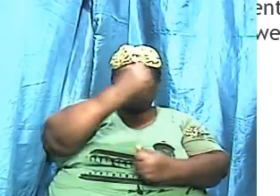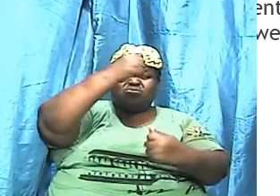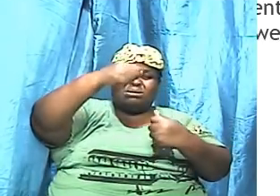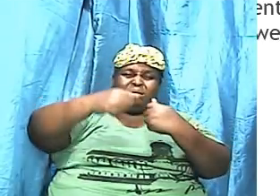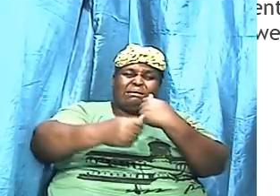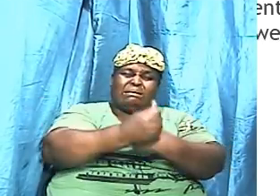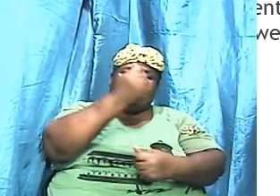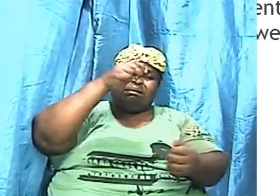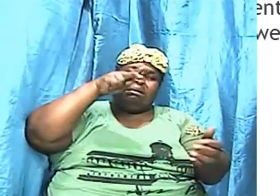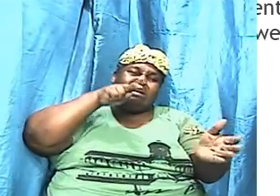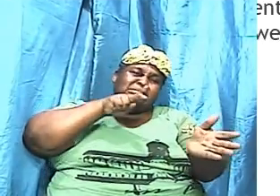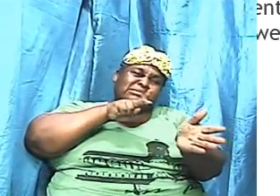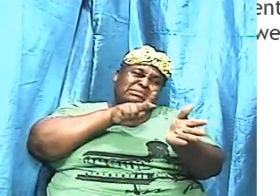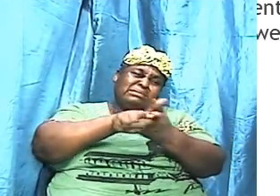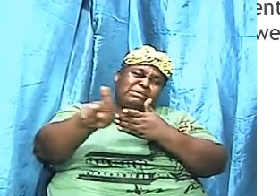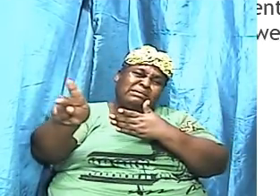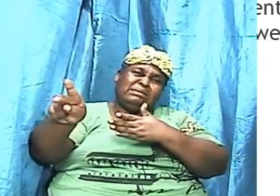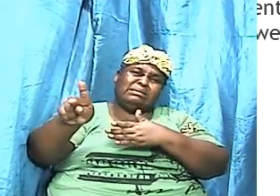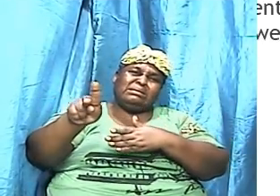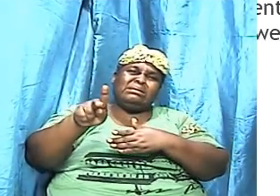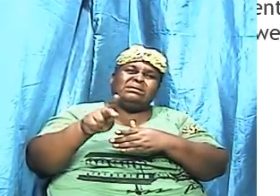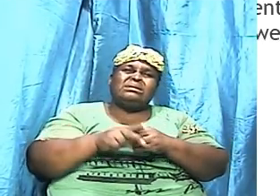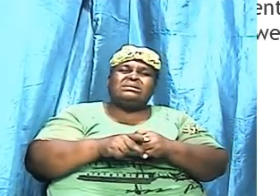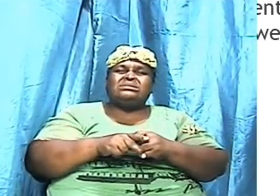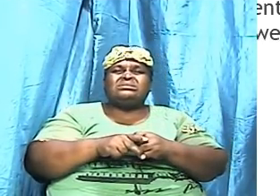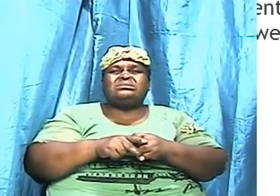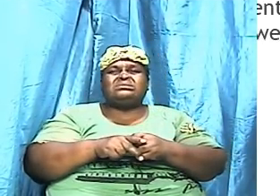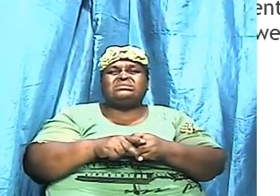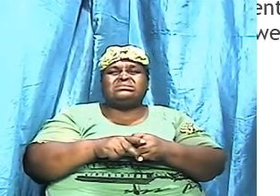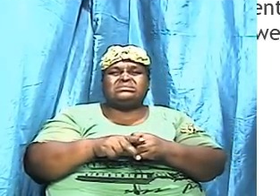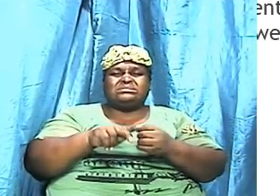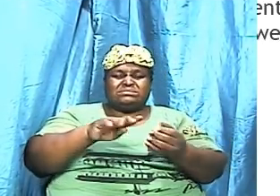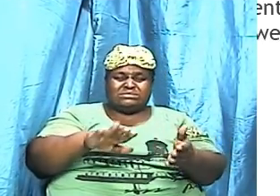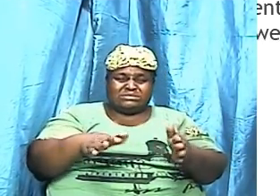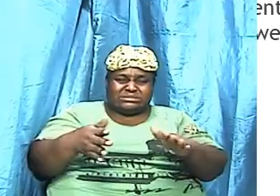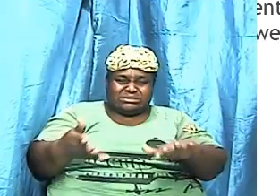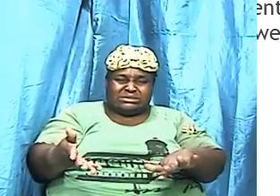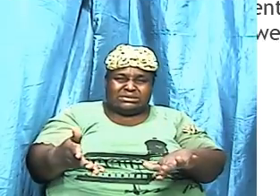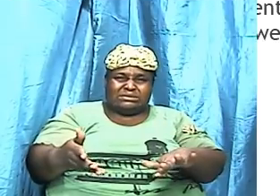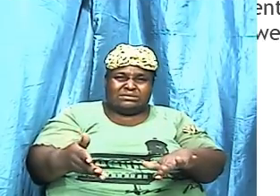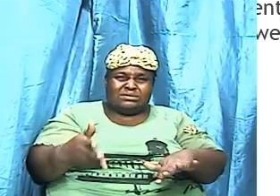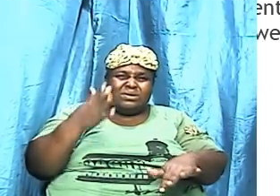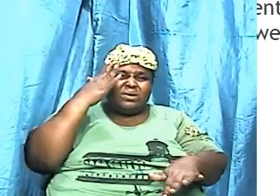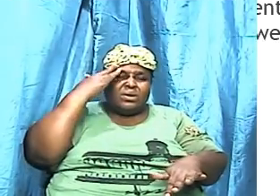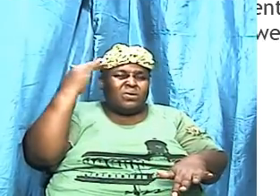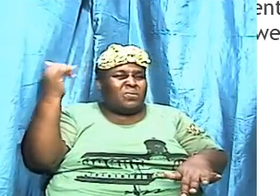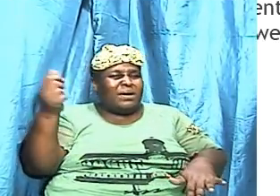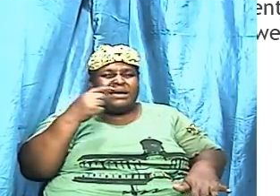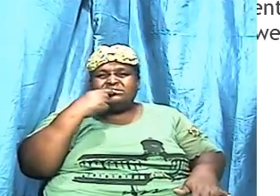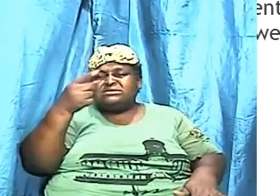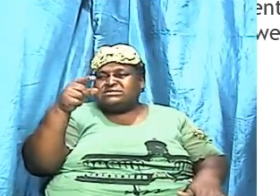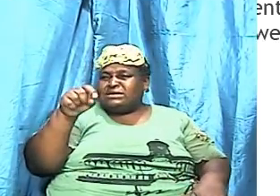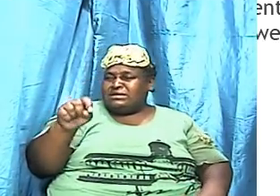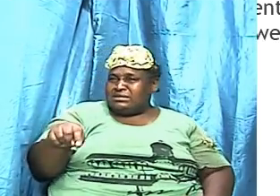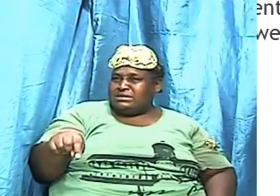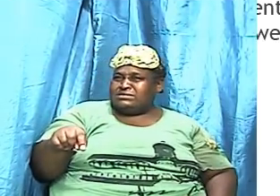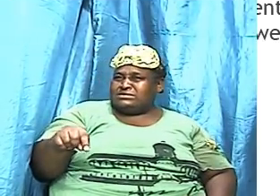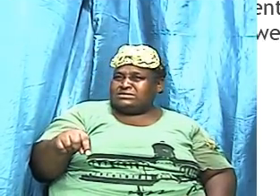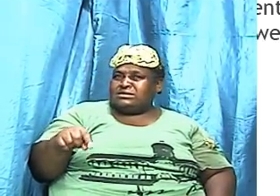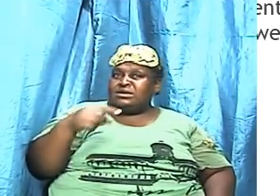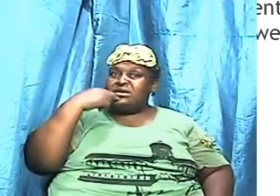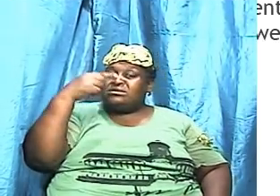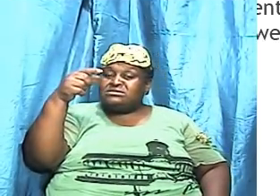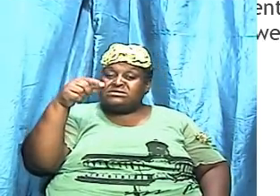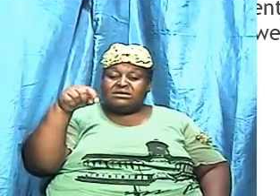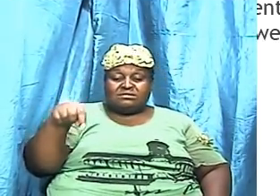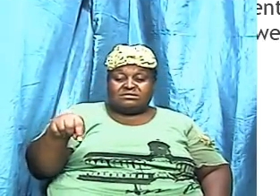something that we must always understand. Why is it that we say this? And I say this simply because